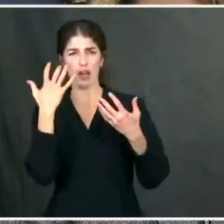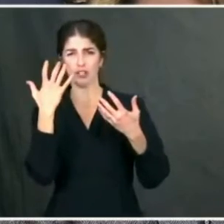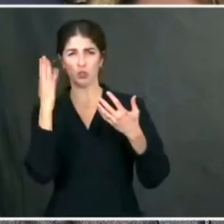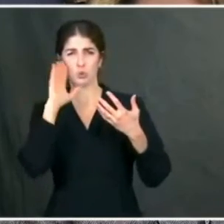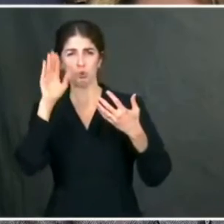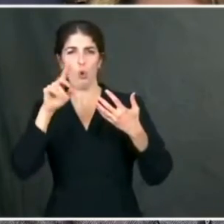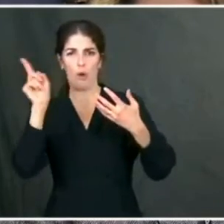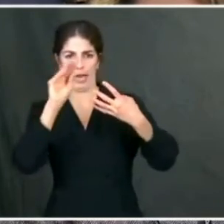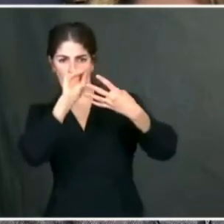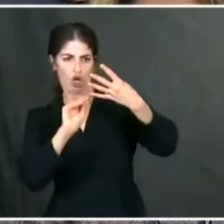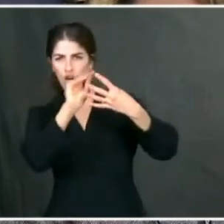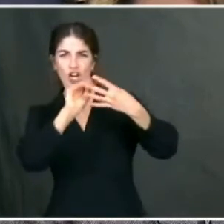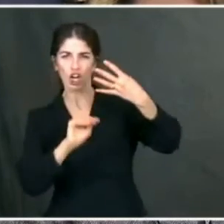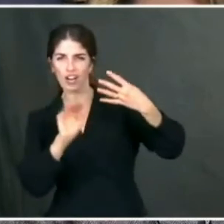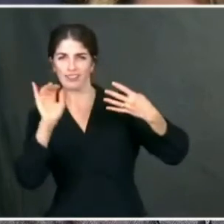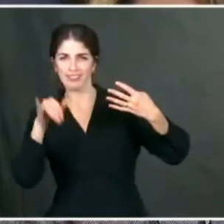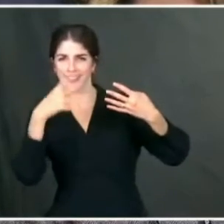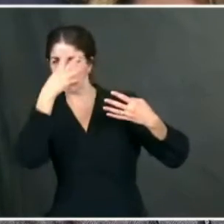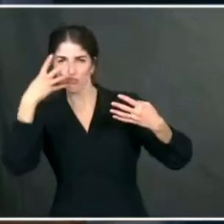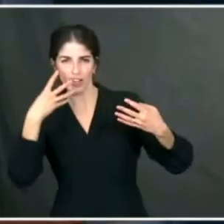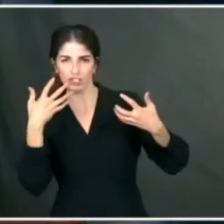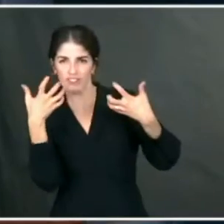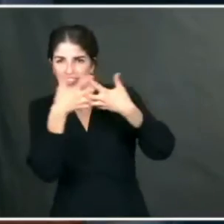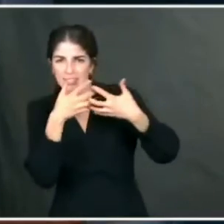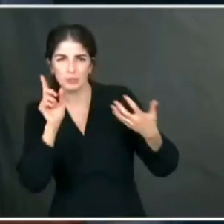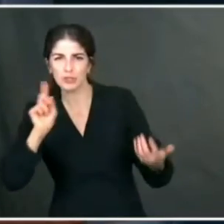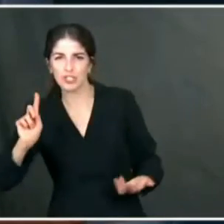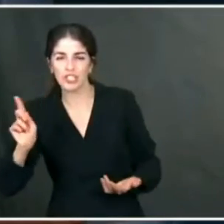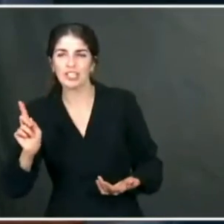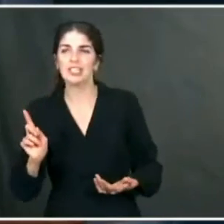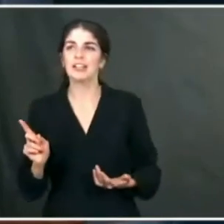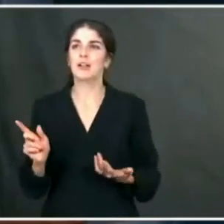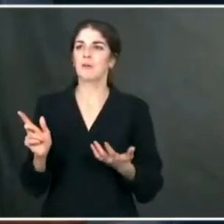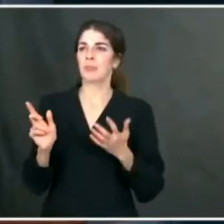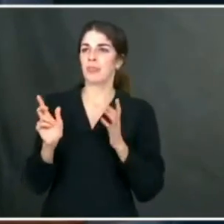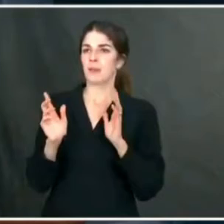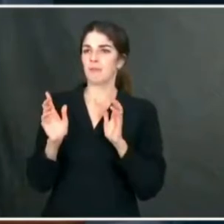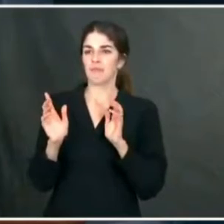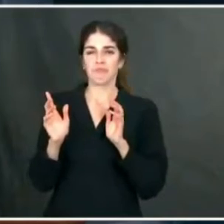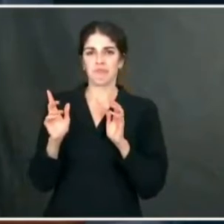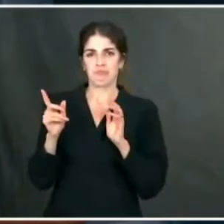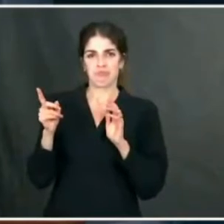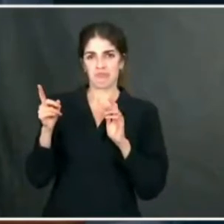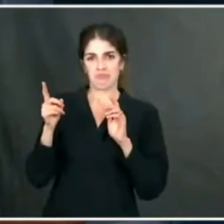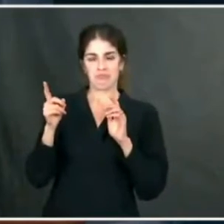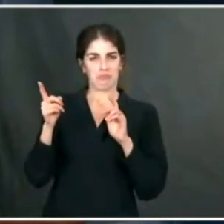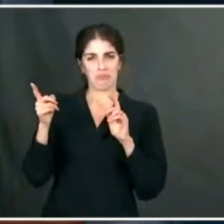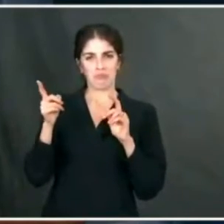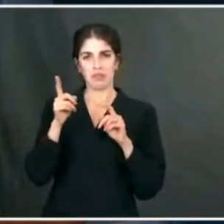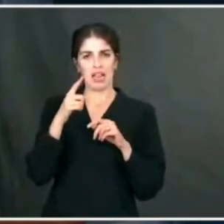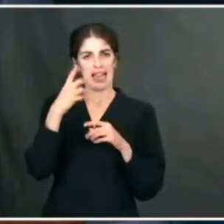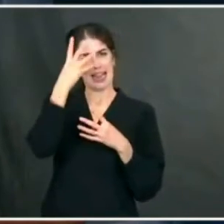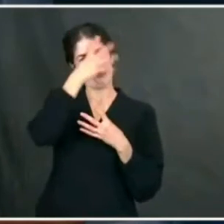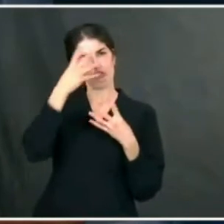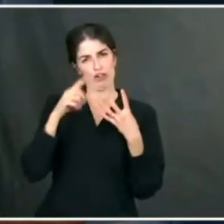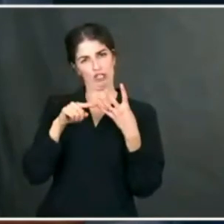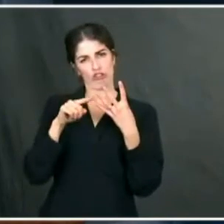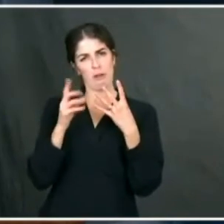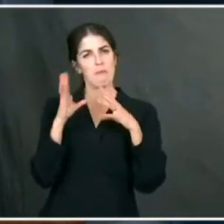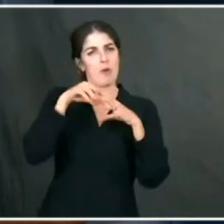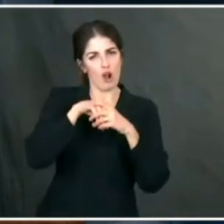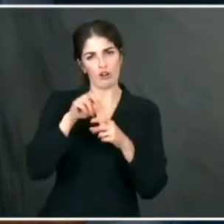that and get your thoughts on it. Well, I wouldn't I wouldn't read into that other than immigration we consider as part of racial equity